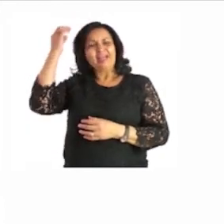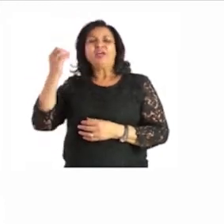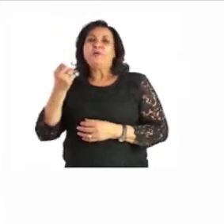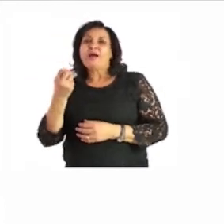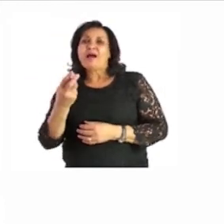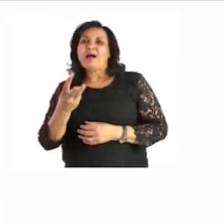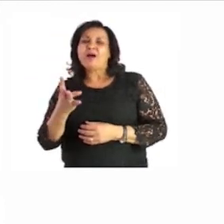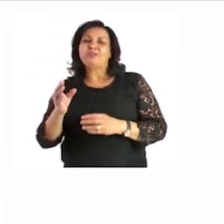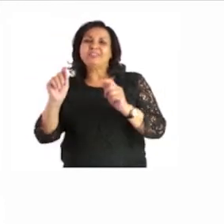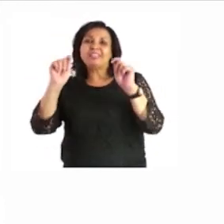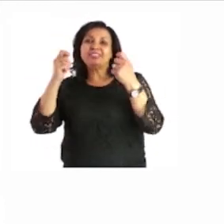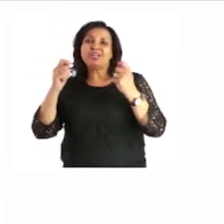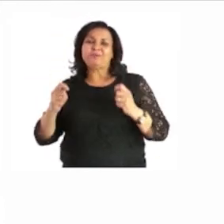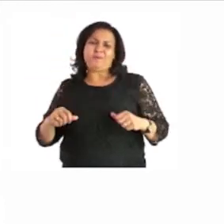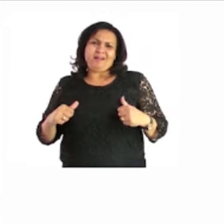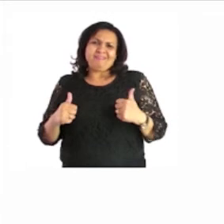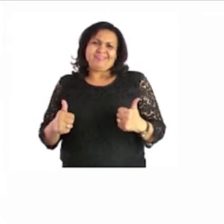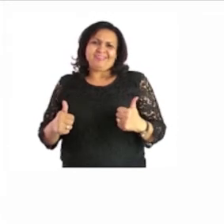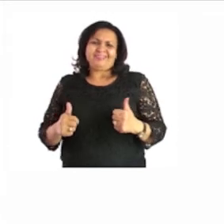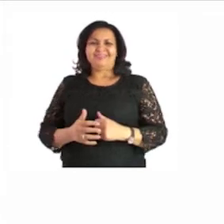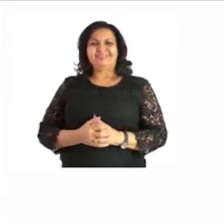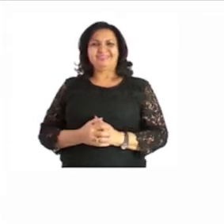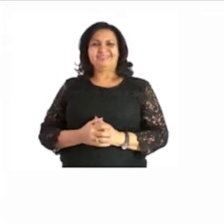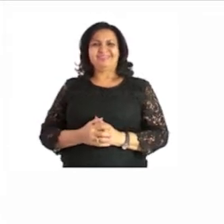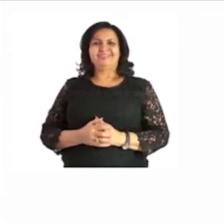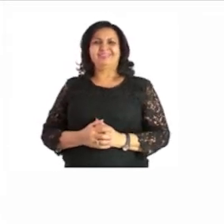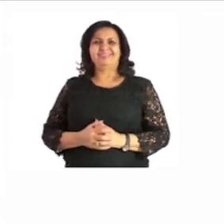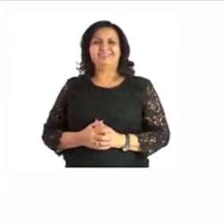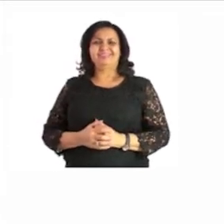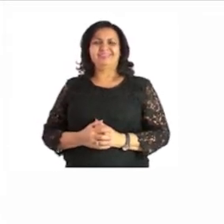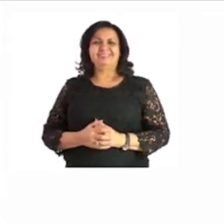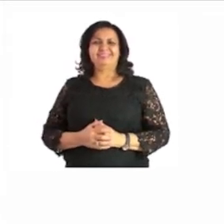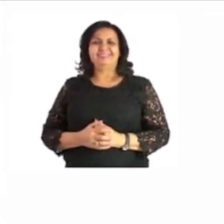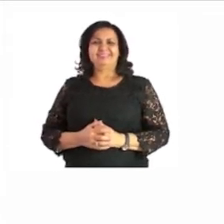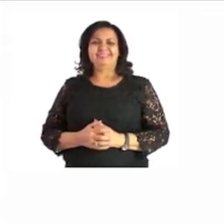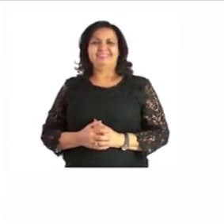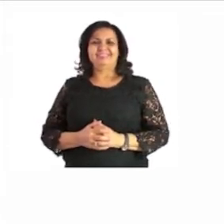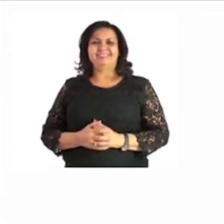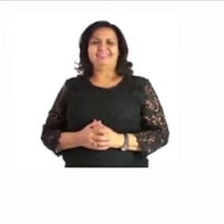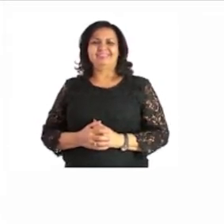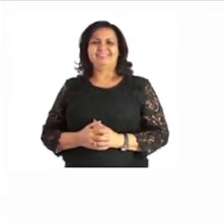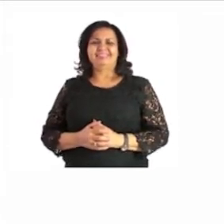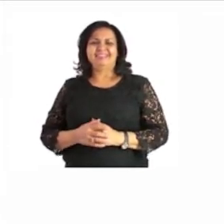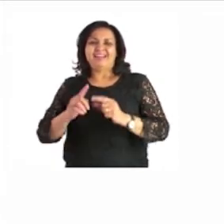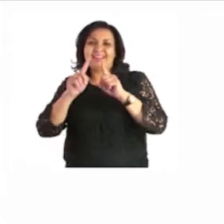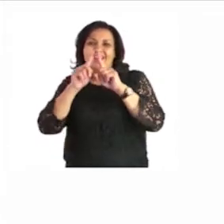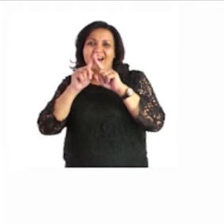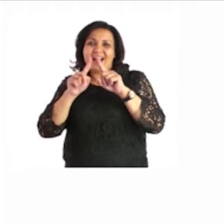well done now because we are talking about the triangle